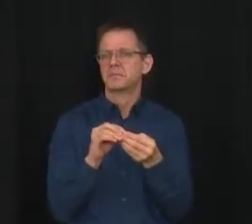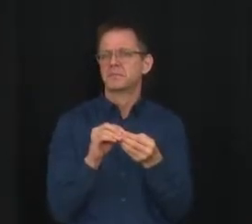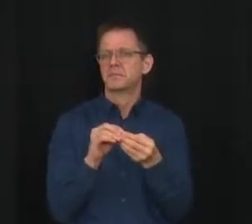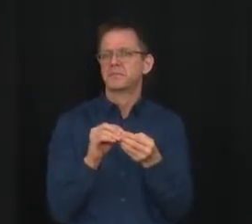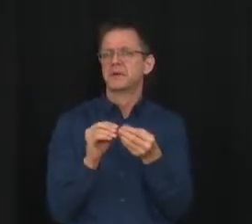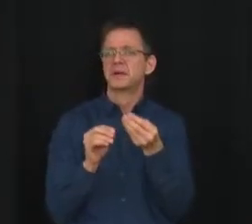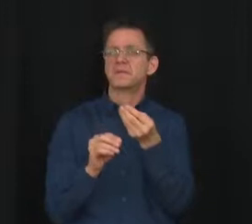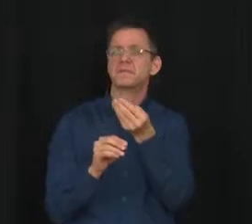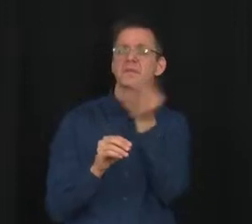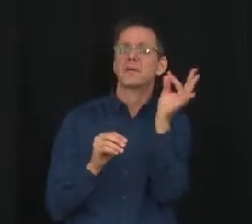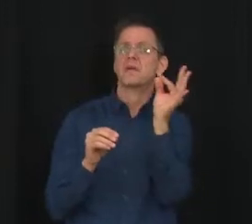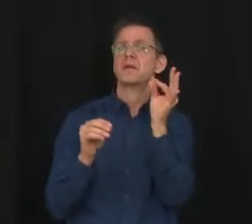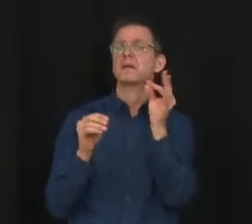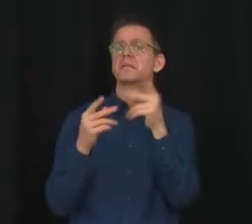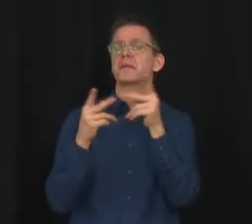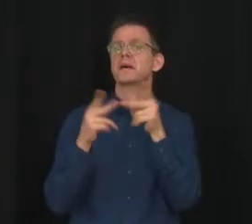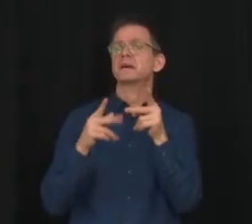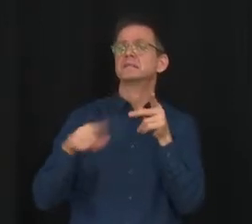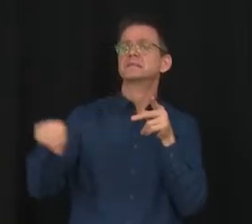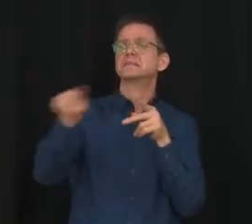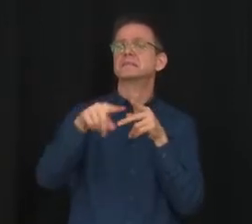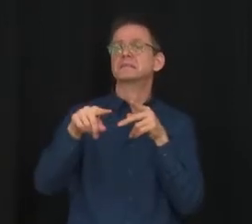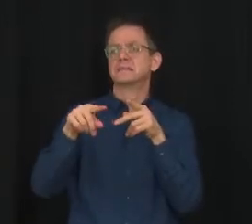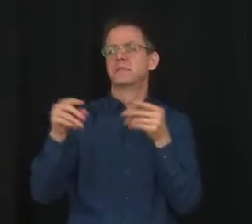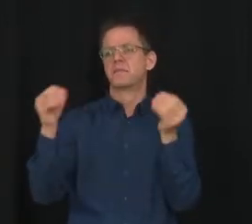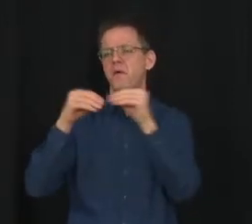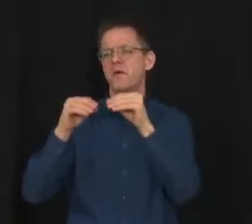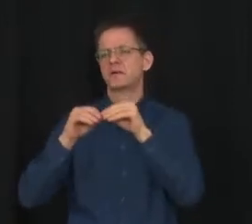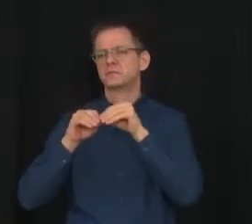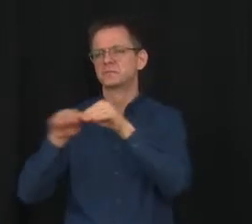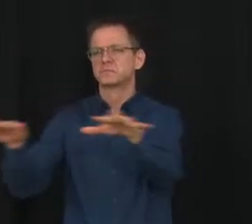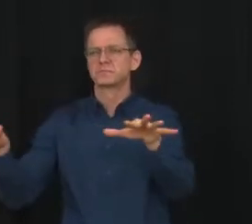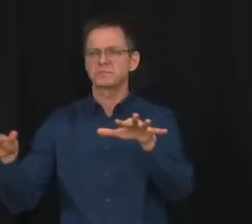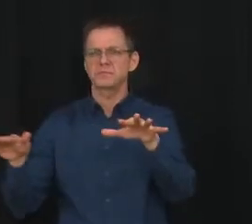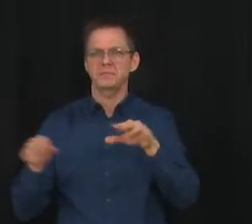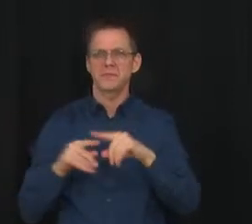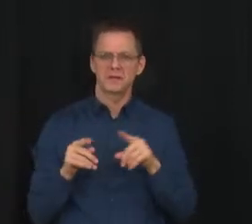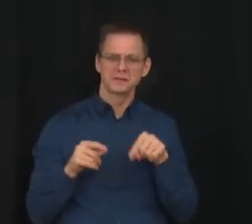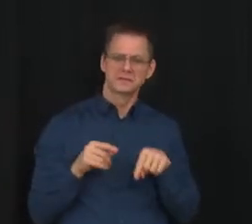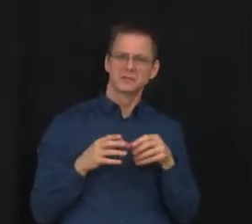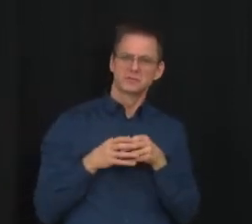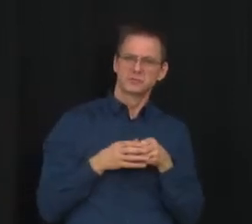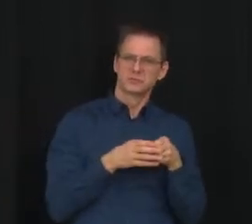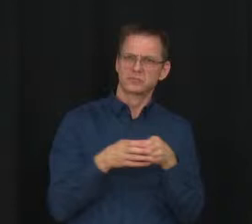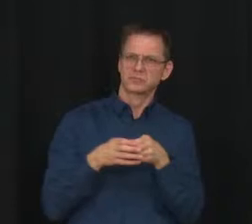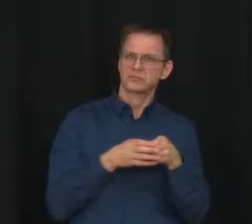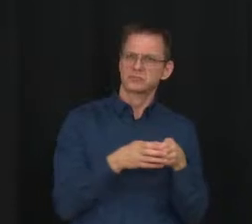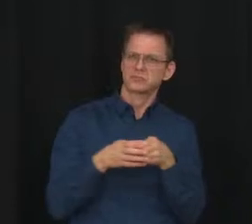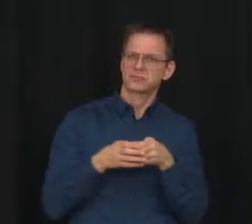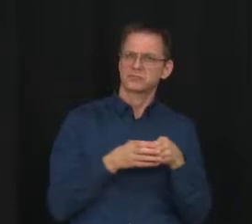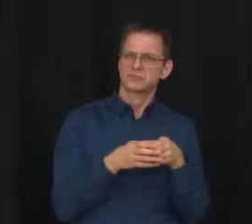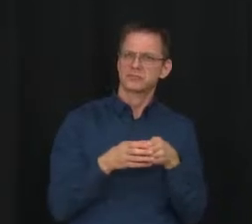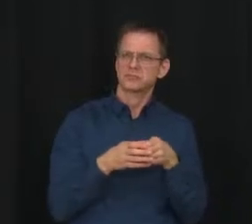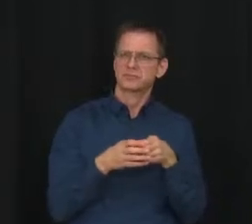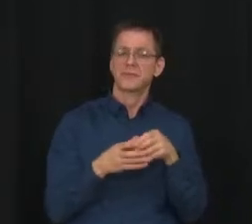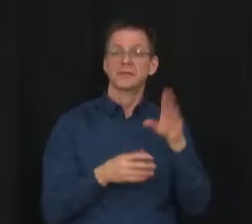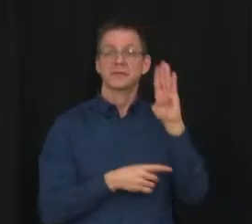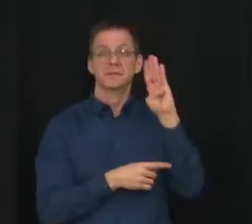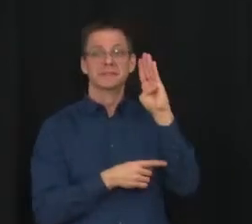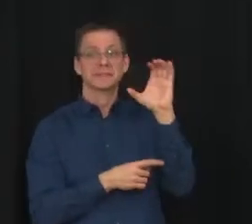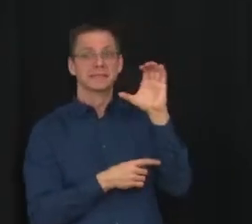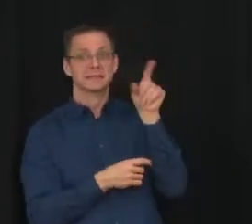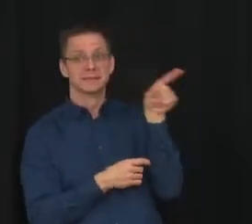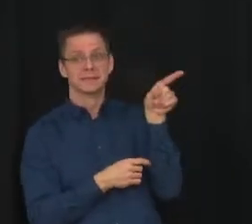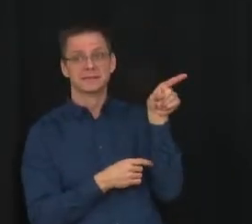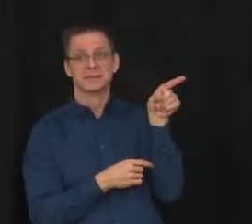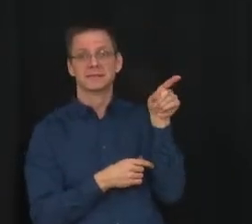was maintained to a very small number of people. BC has done a very robust evaluation that has been put out